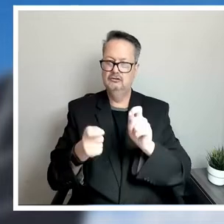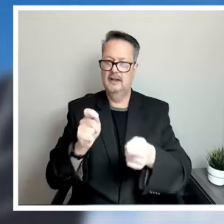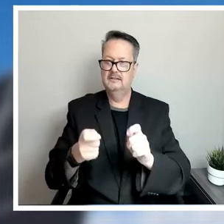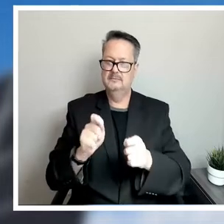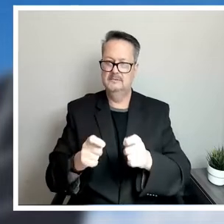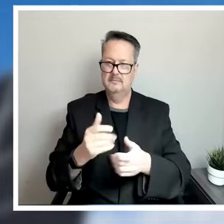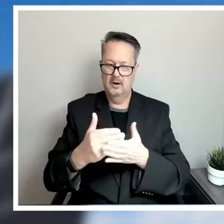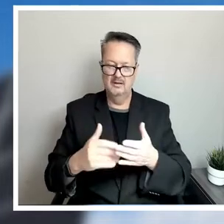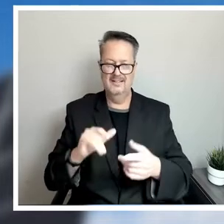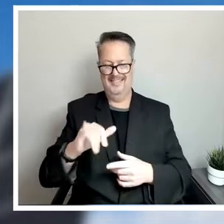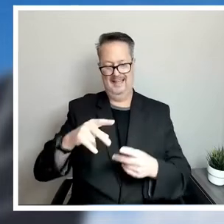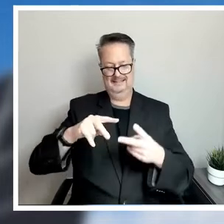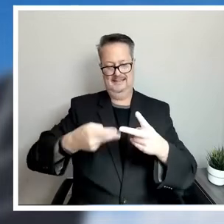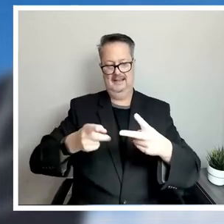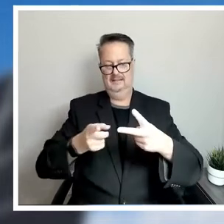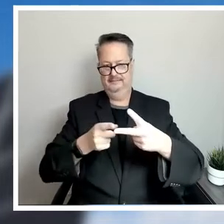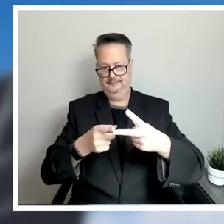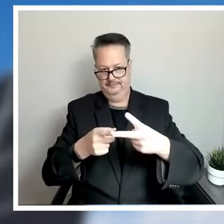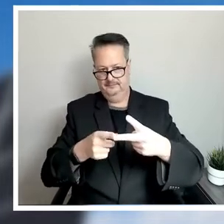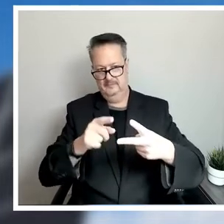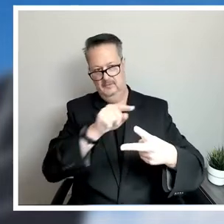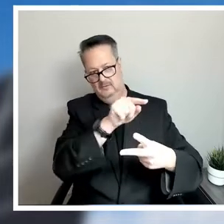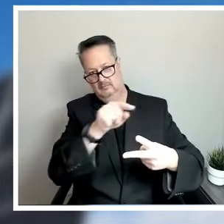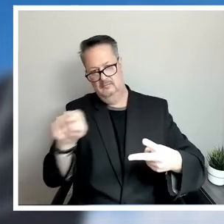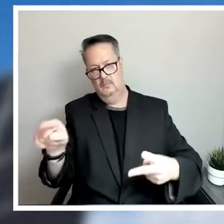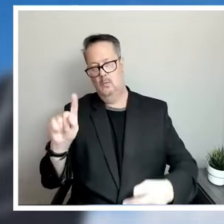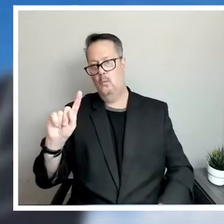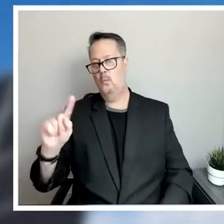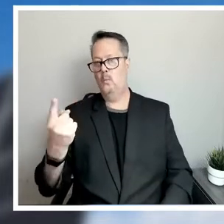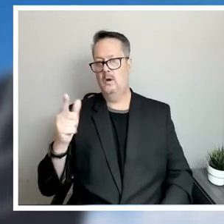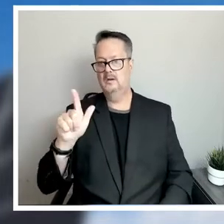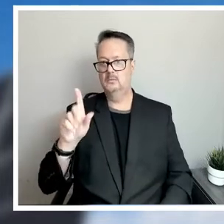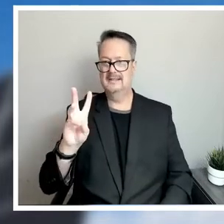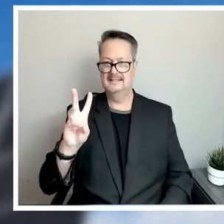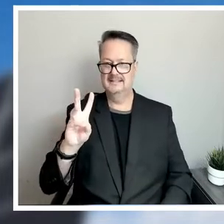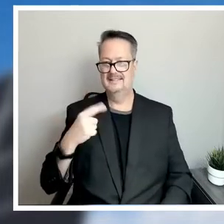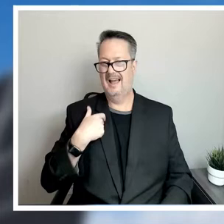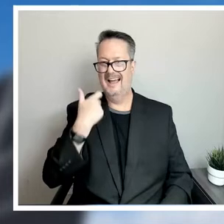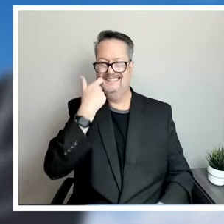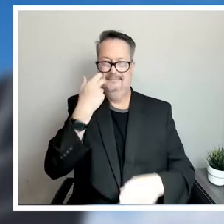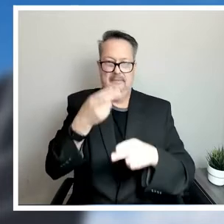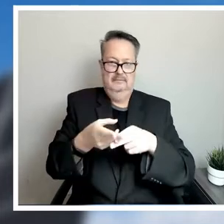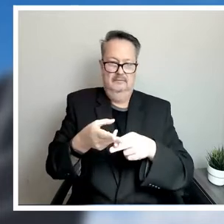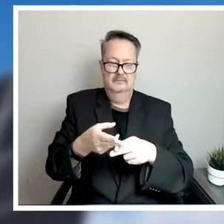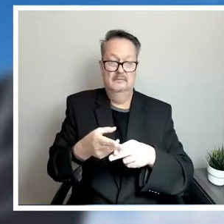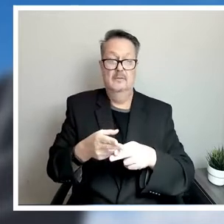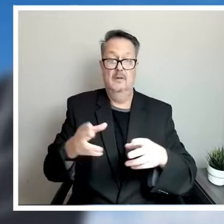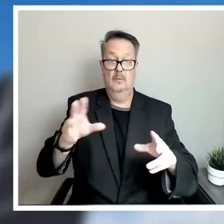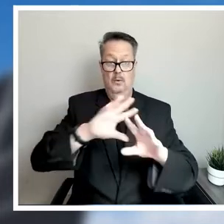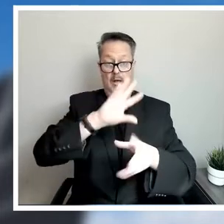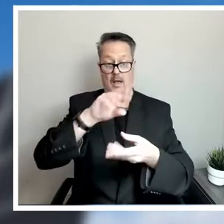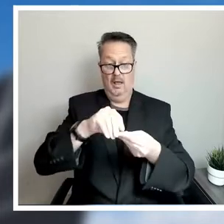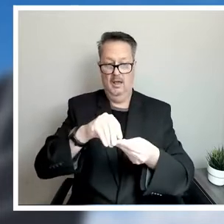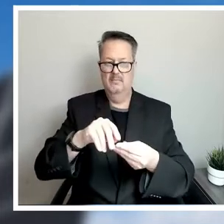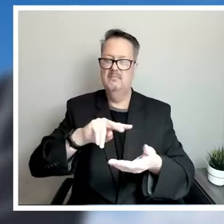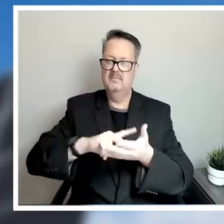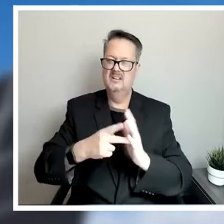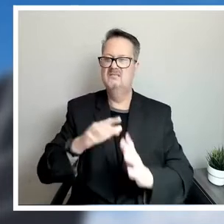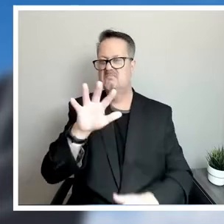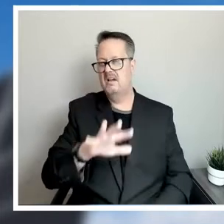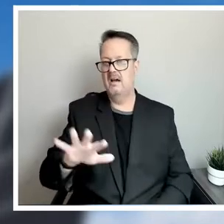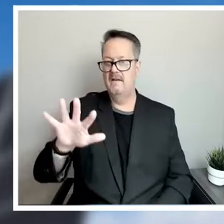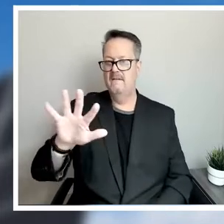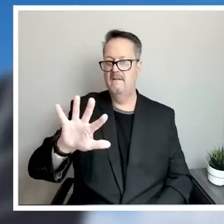request is going to be. That's that $1.26 that I mentioned earlier. So when you put those two together, you're looking at about a $5.10